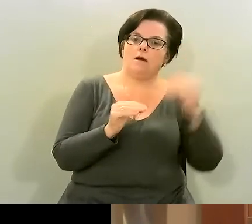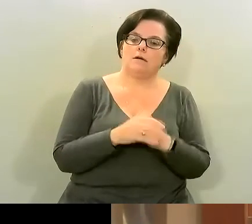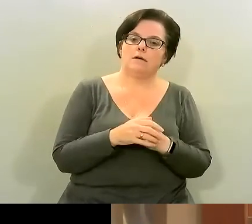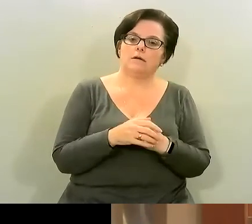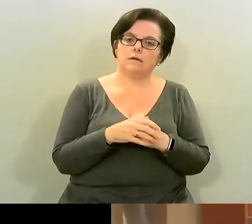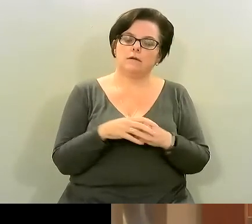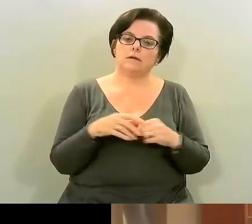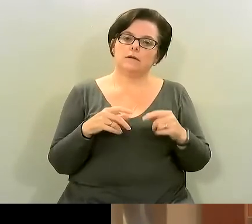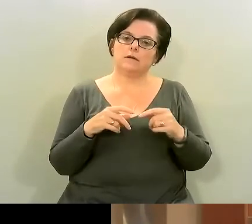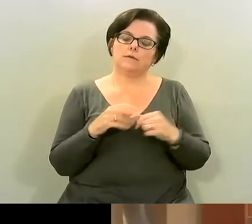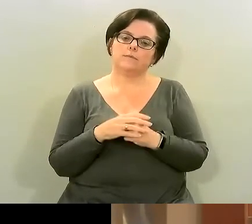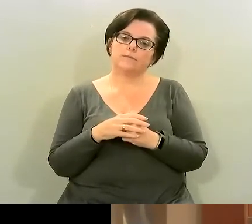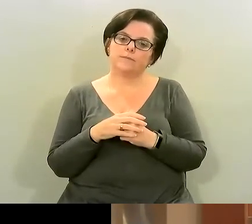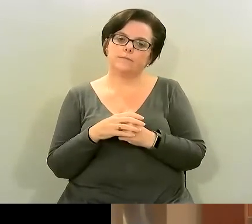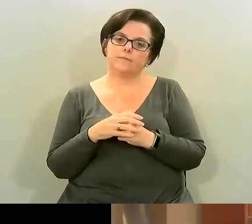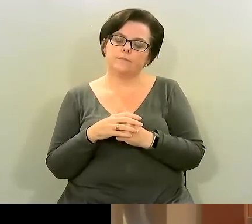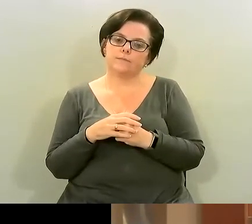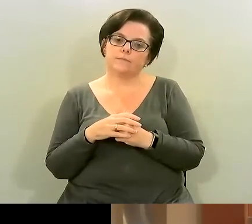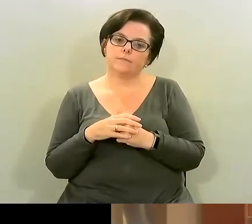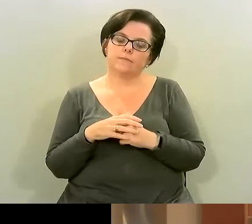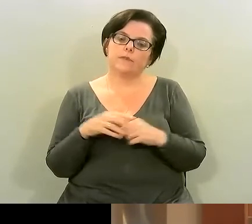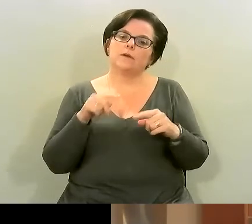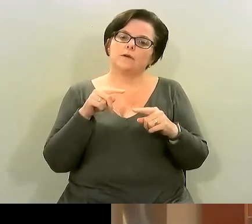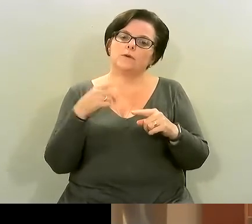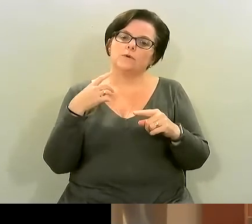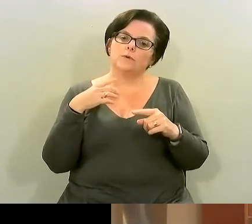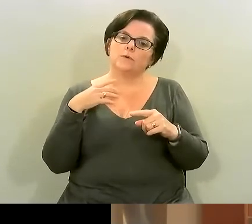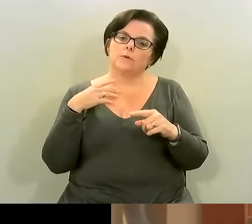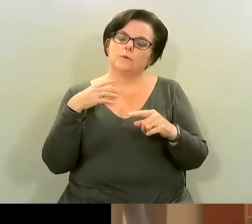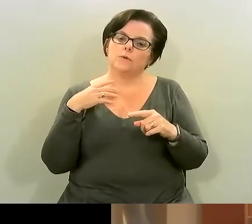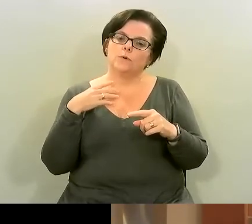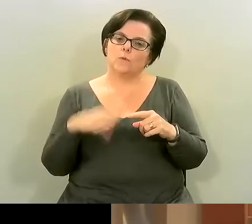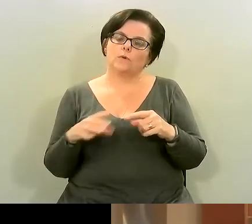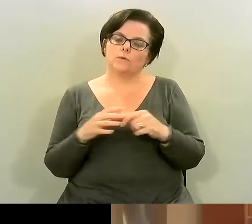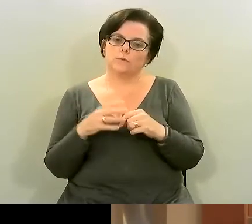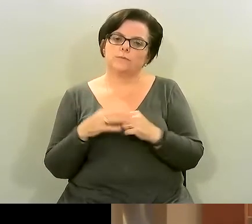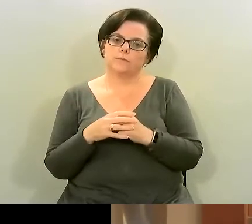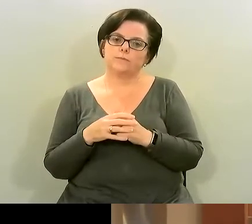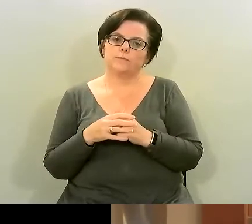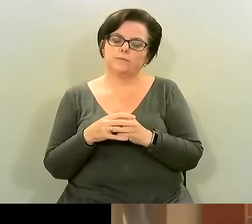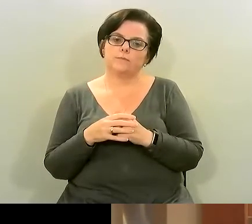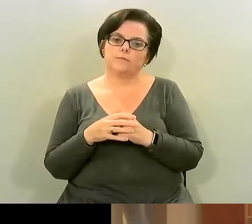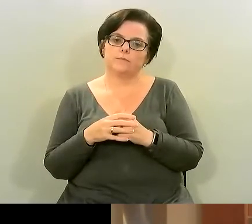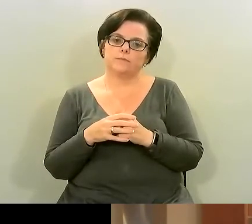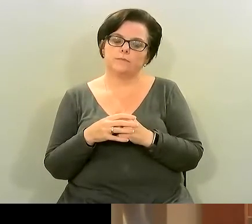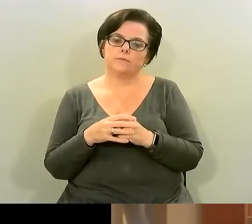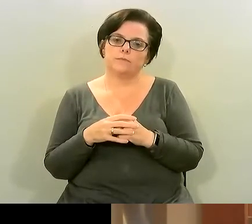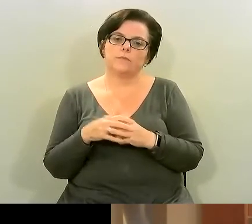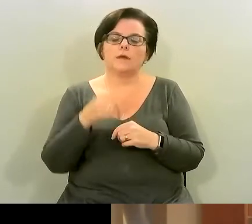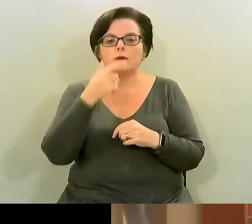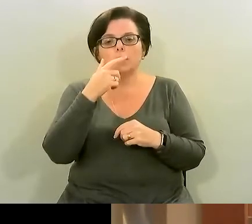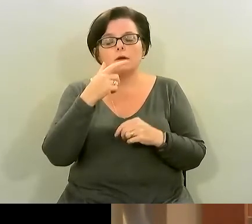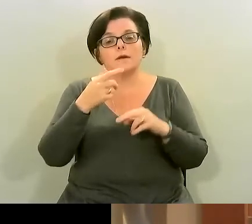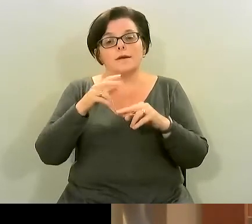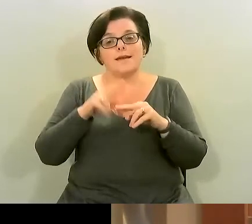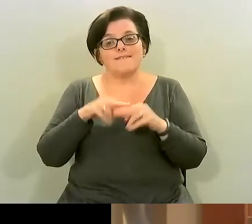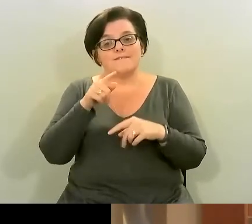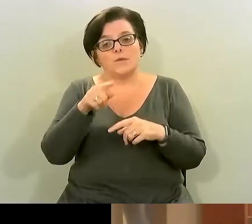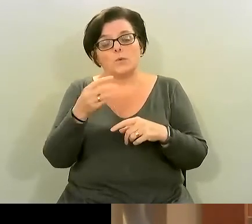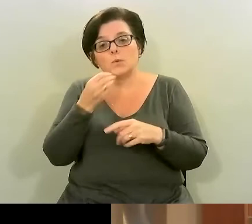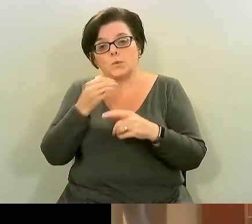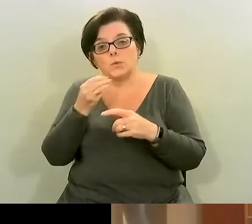that ratio which is pro-inflammatory leading to more likely that you can develop some inflammation in the body